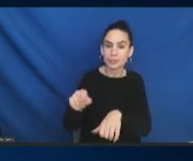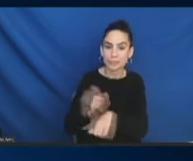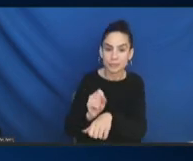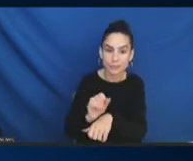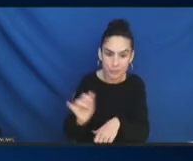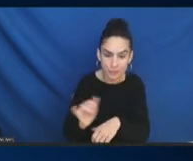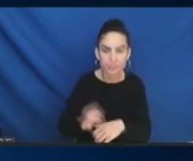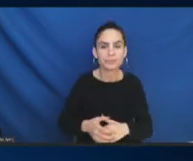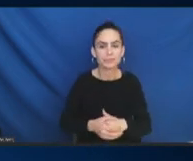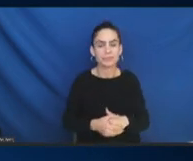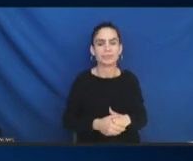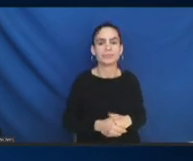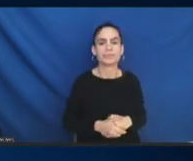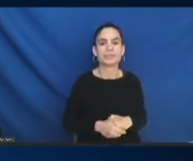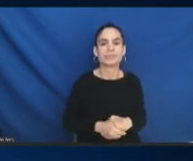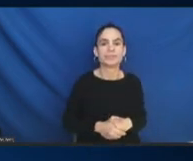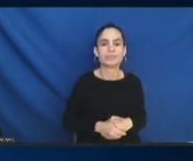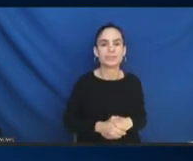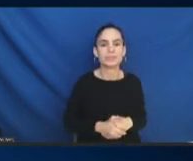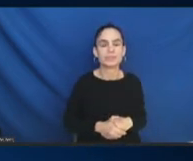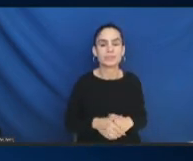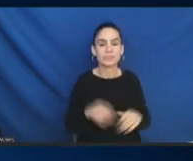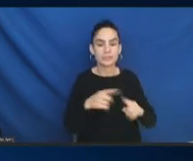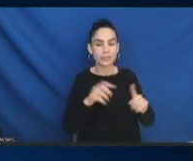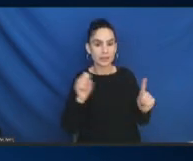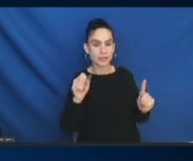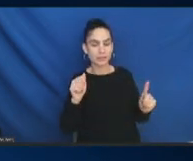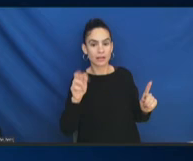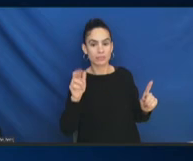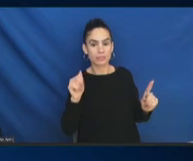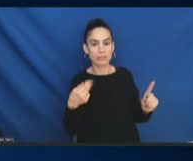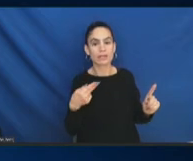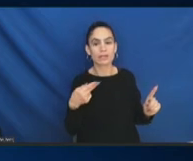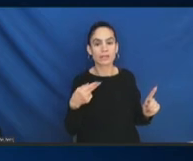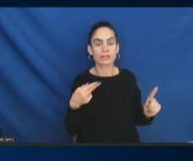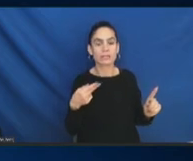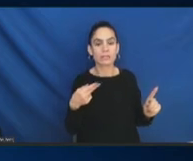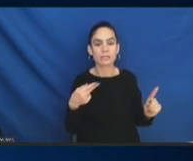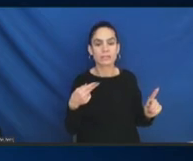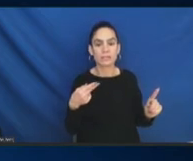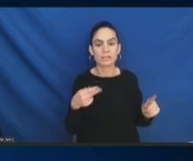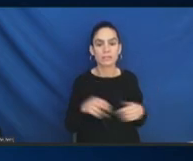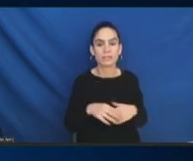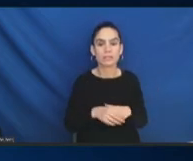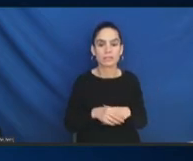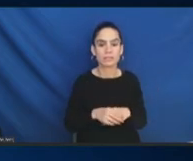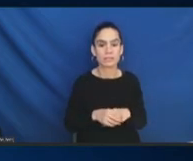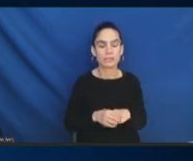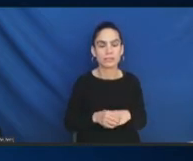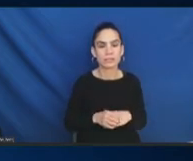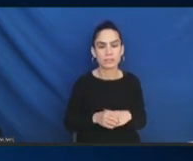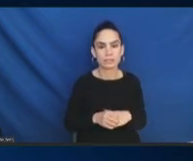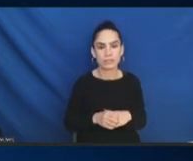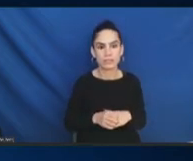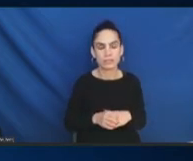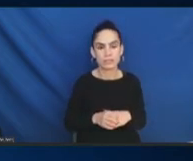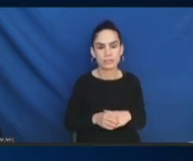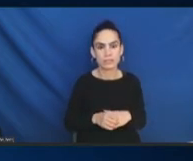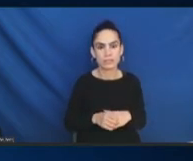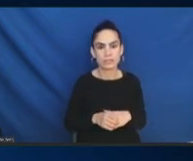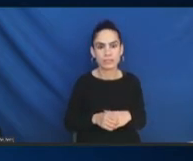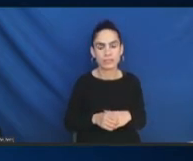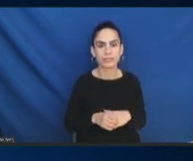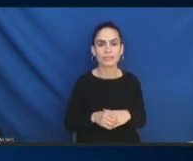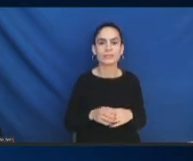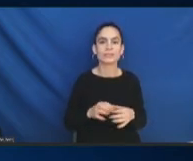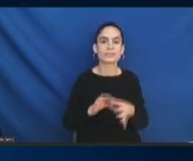Sarah? Grace Mine is somewhat related to I-Jones' point. I'm